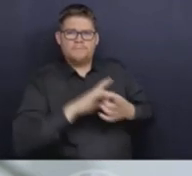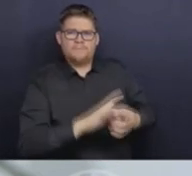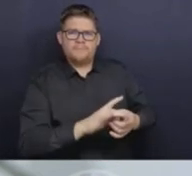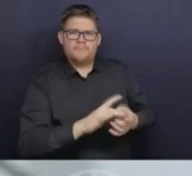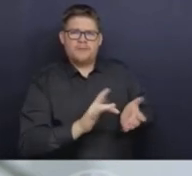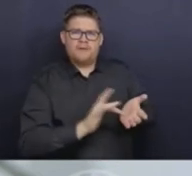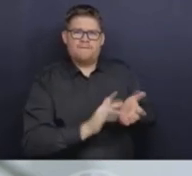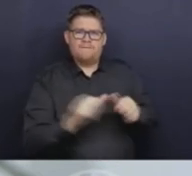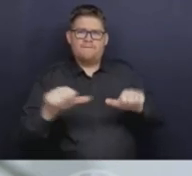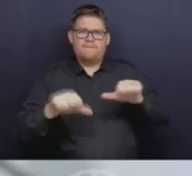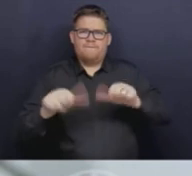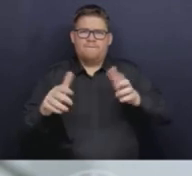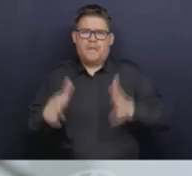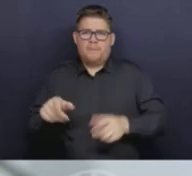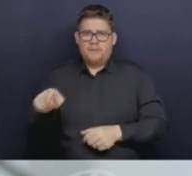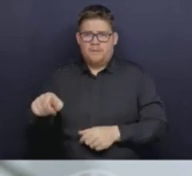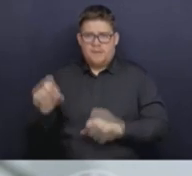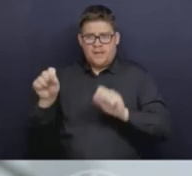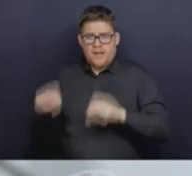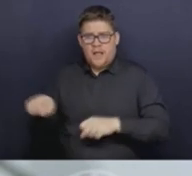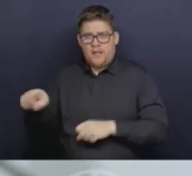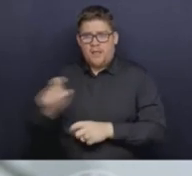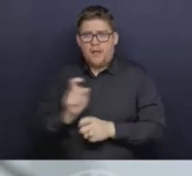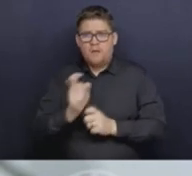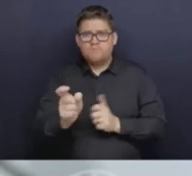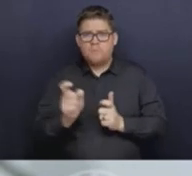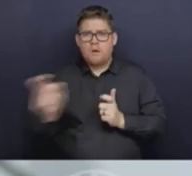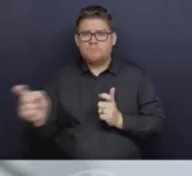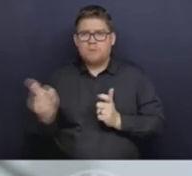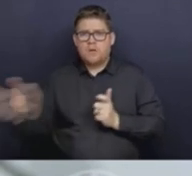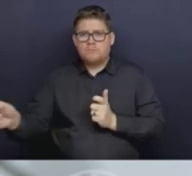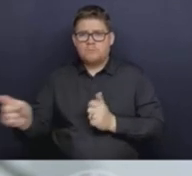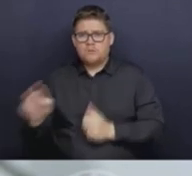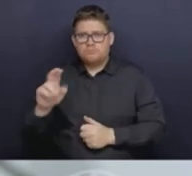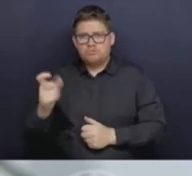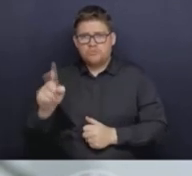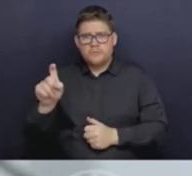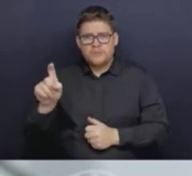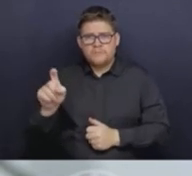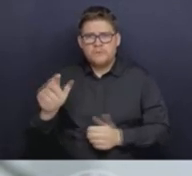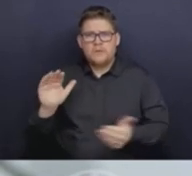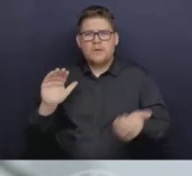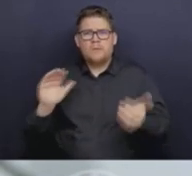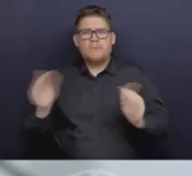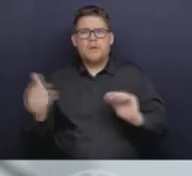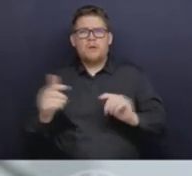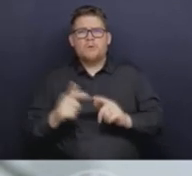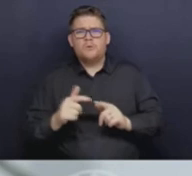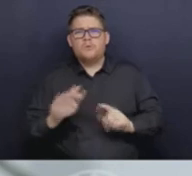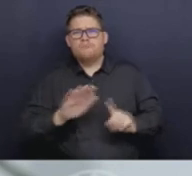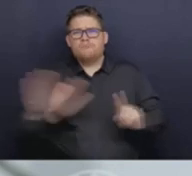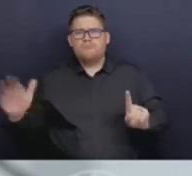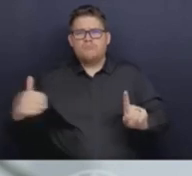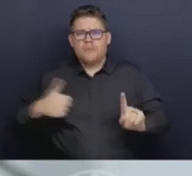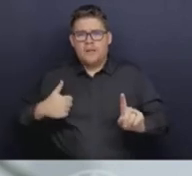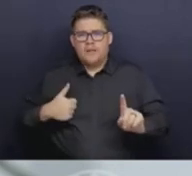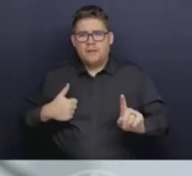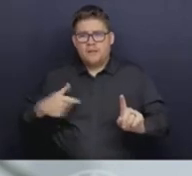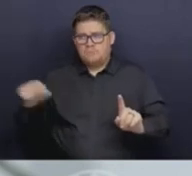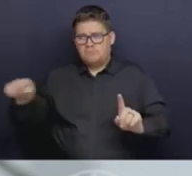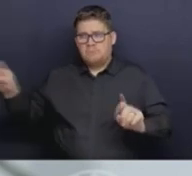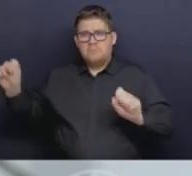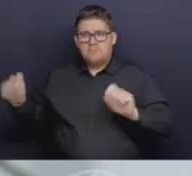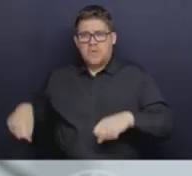as is the case in other provinces? If possible, I'd like to have the answer in English and French. Sure.